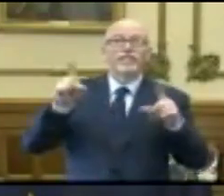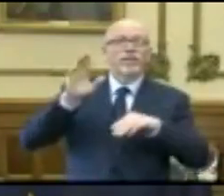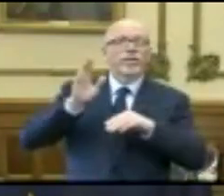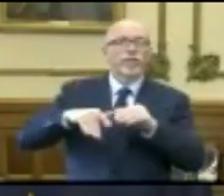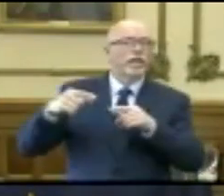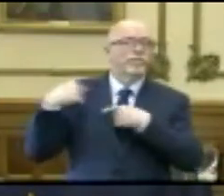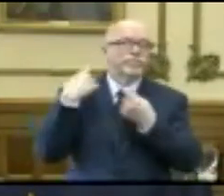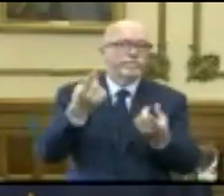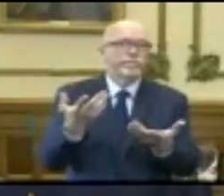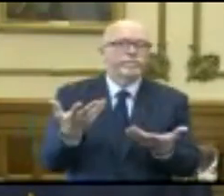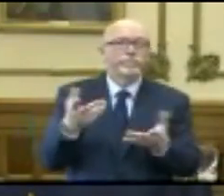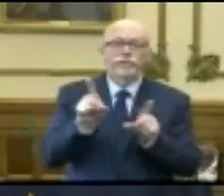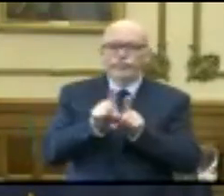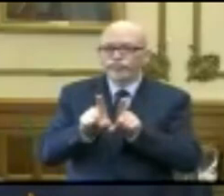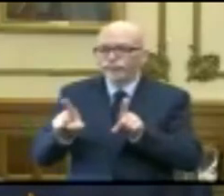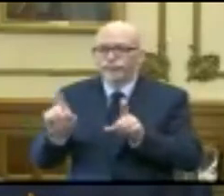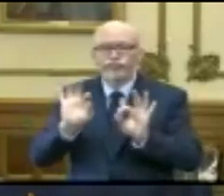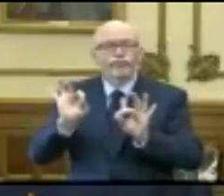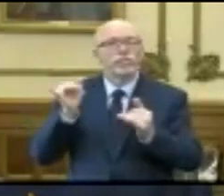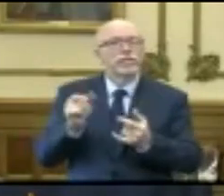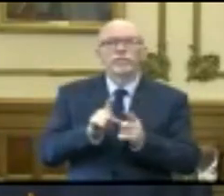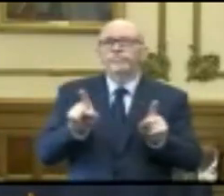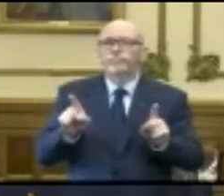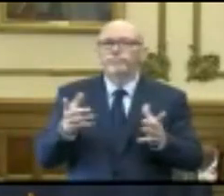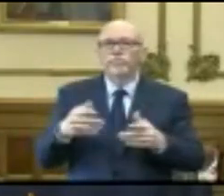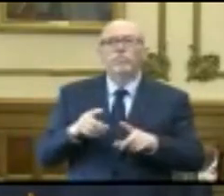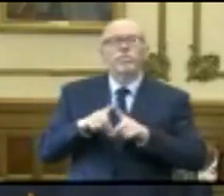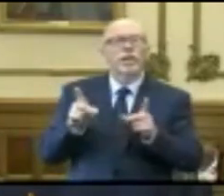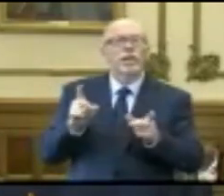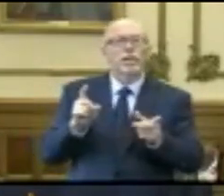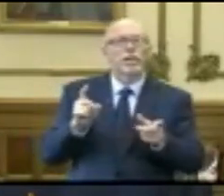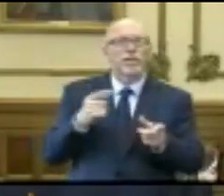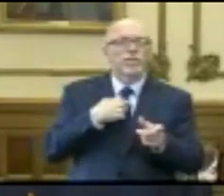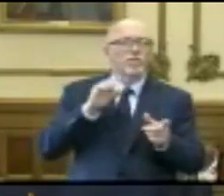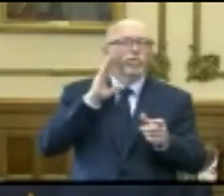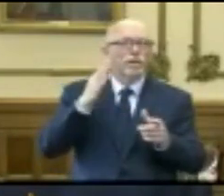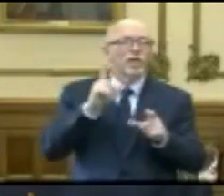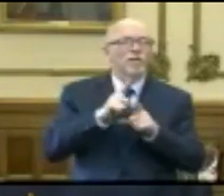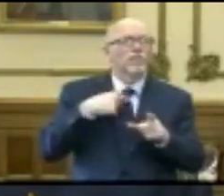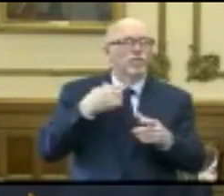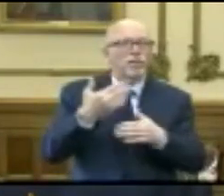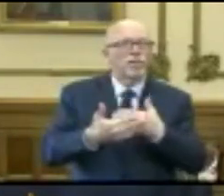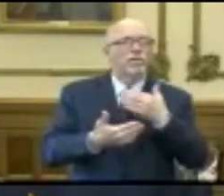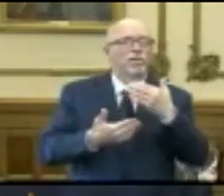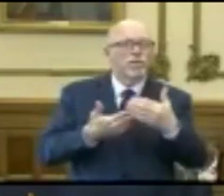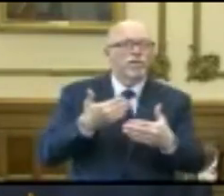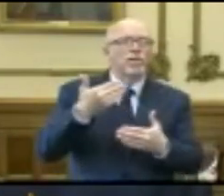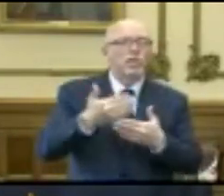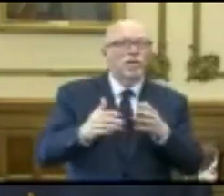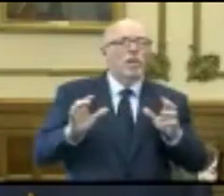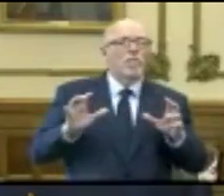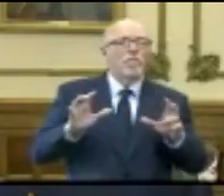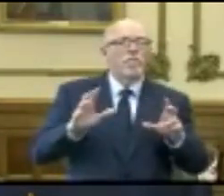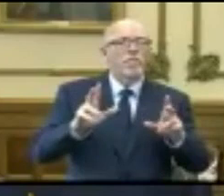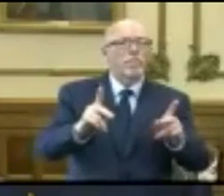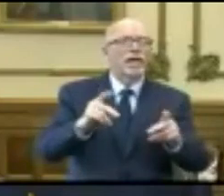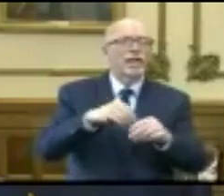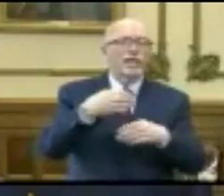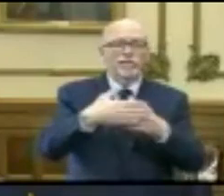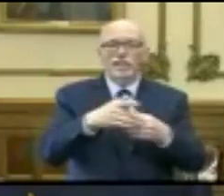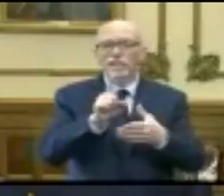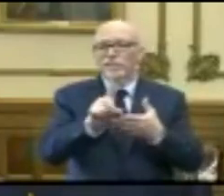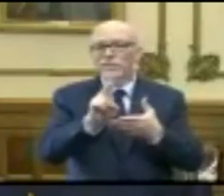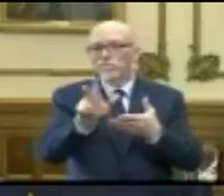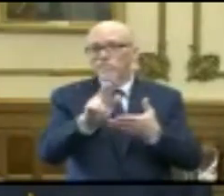than it was before. But we will, as we, you know, kind of rolling reopen in the coming weeks, months